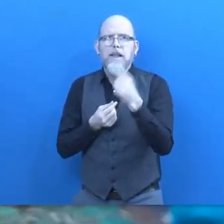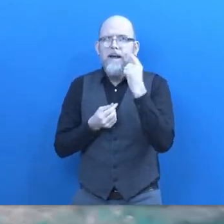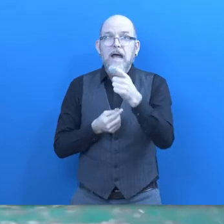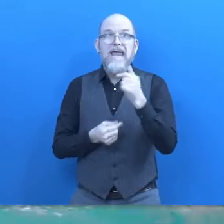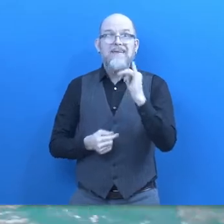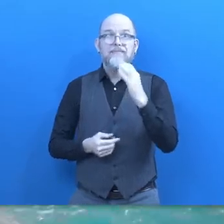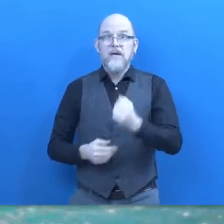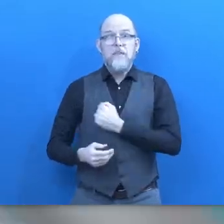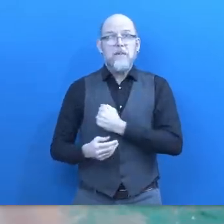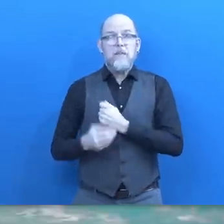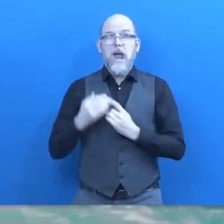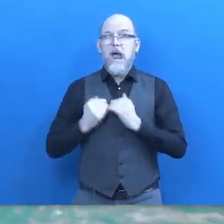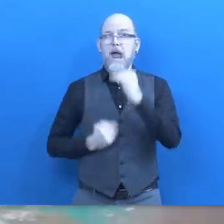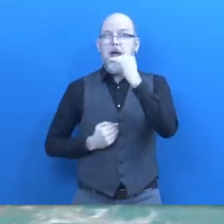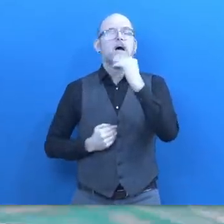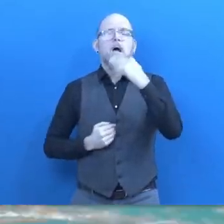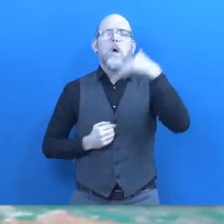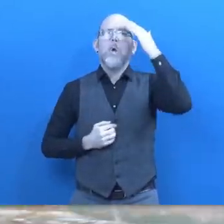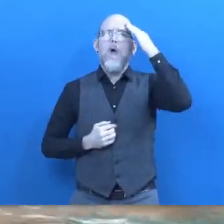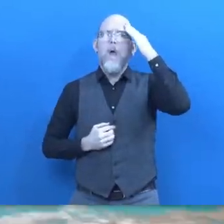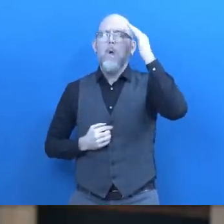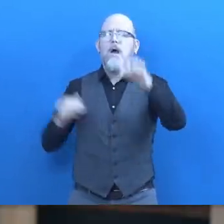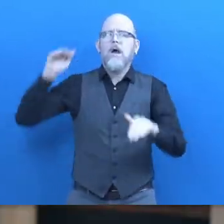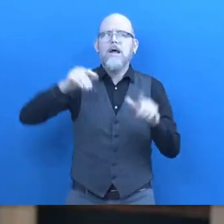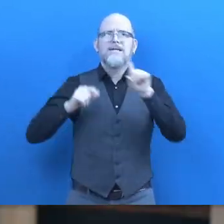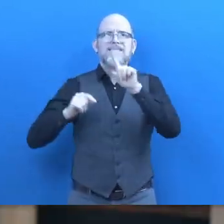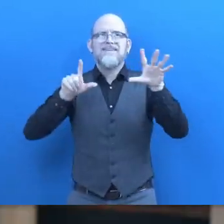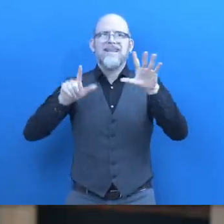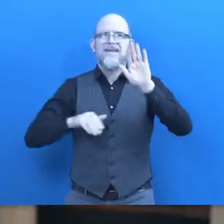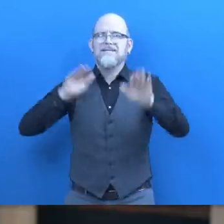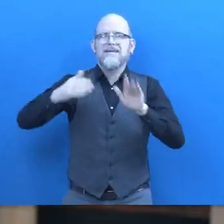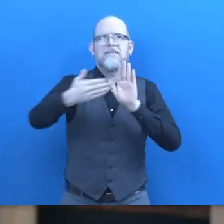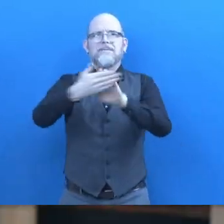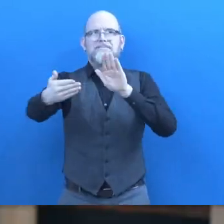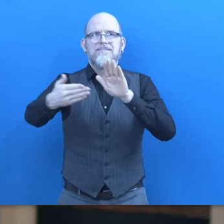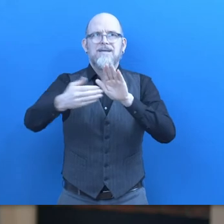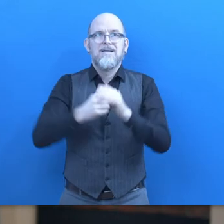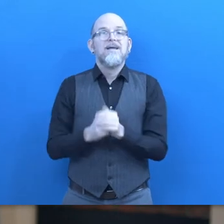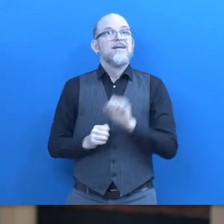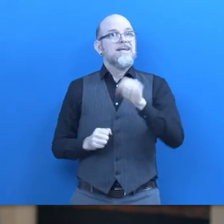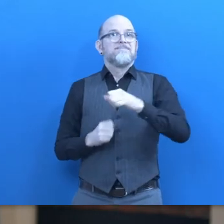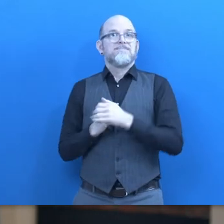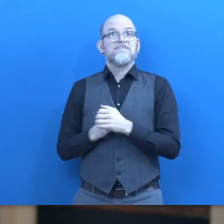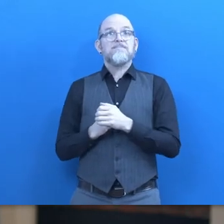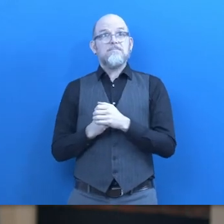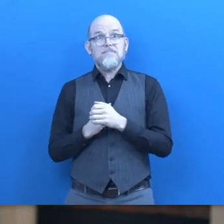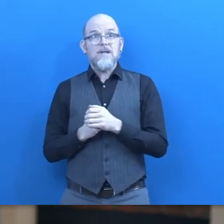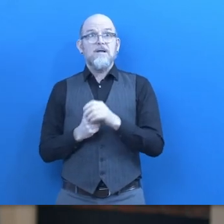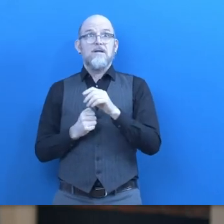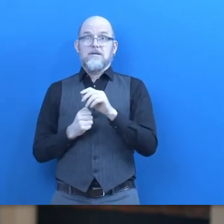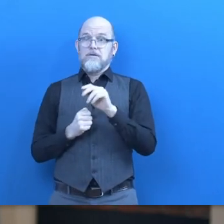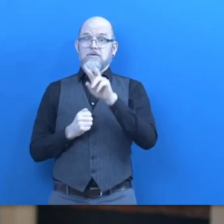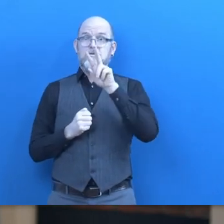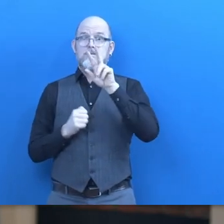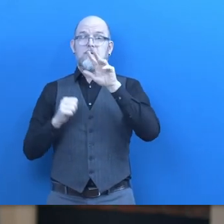I'm at the wall in 17 strokes what's interesting to me is that 78% of the visually impaired population is unemployed that's a